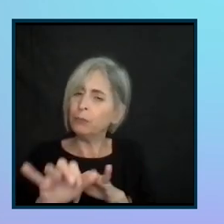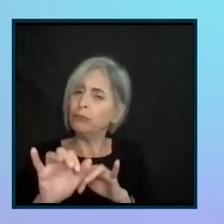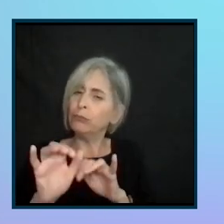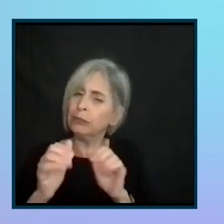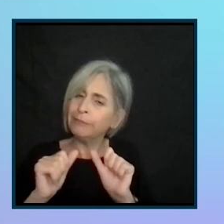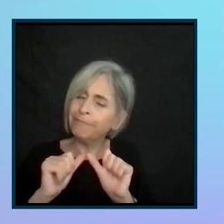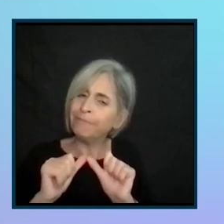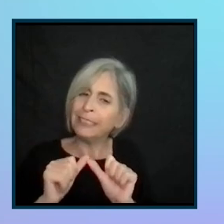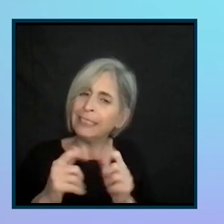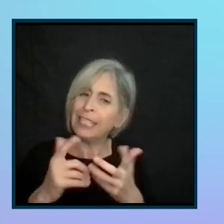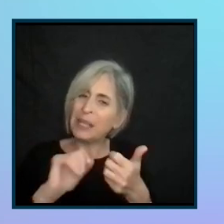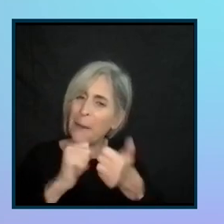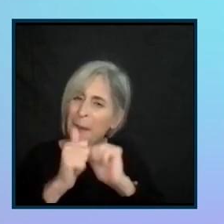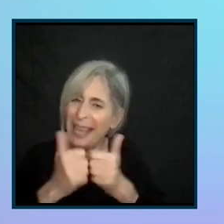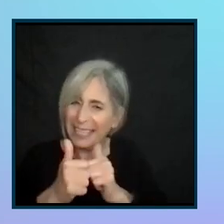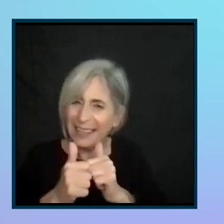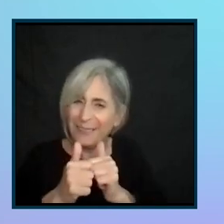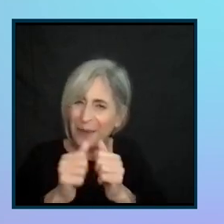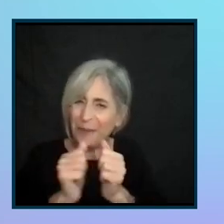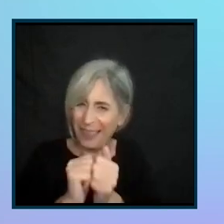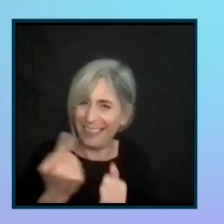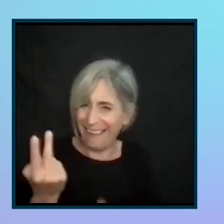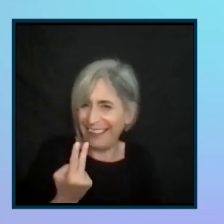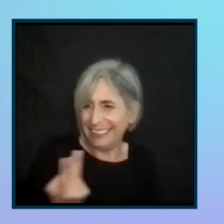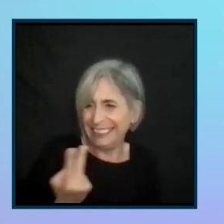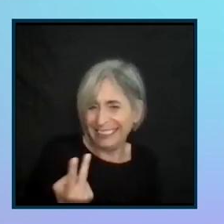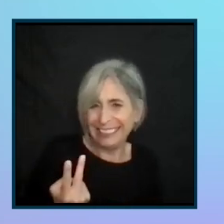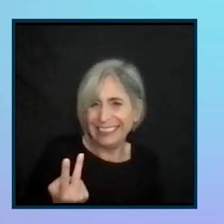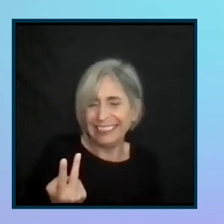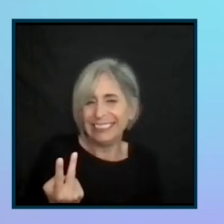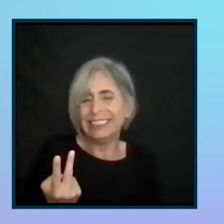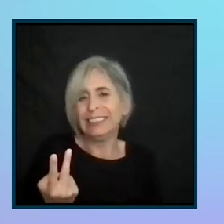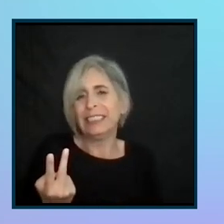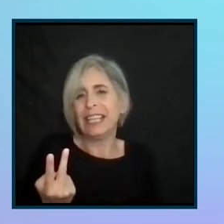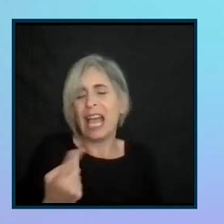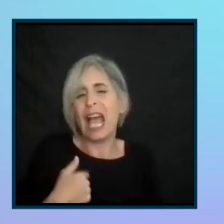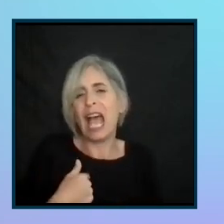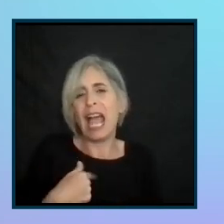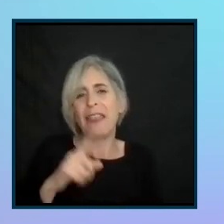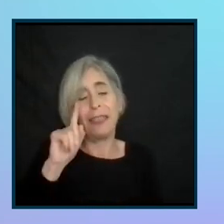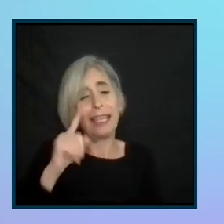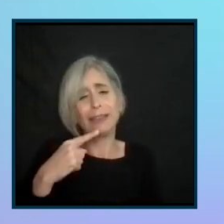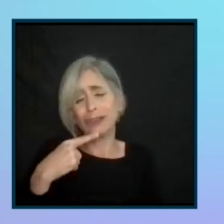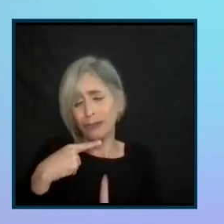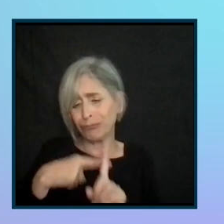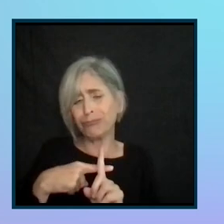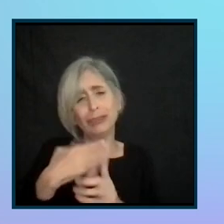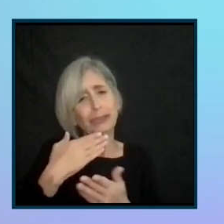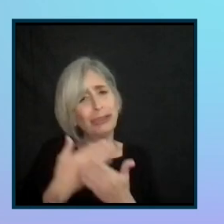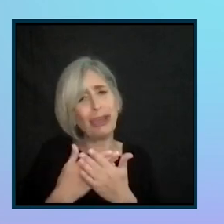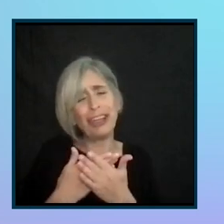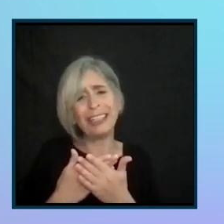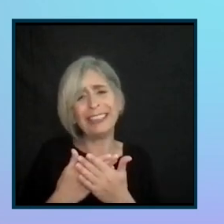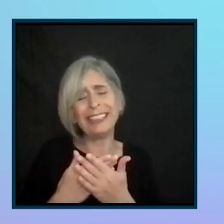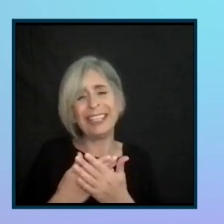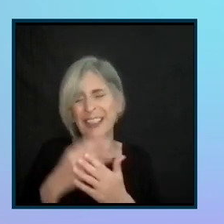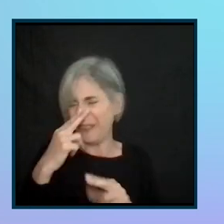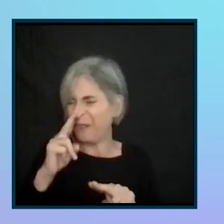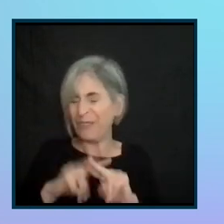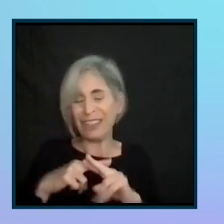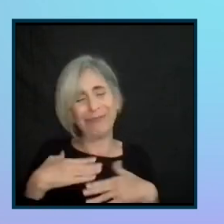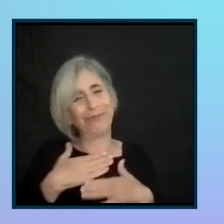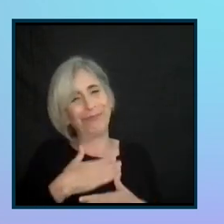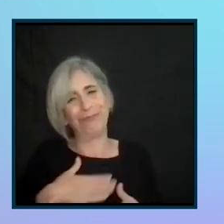slight competitiveness amongst us, us two. And I think it's good and it keeps us on our toes and we have a lot of fun. And